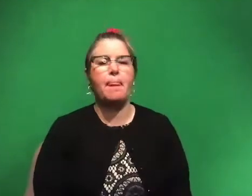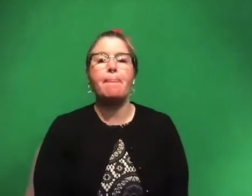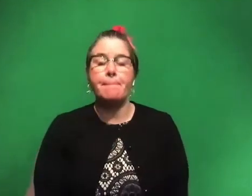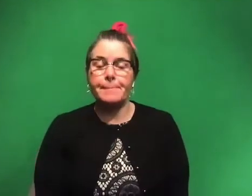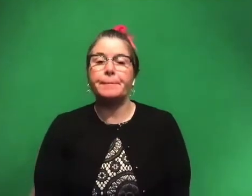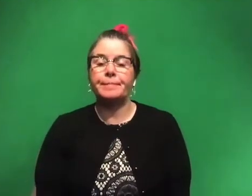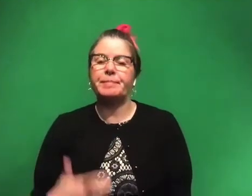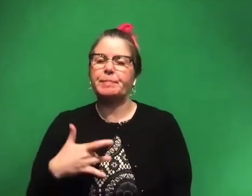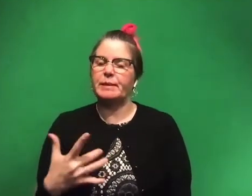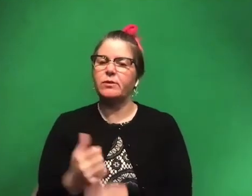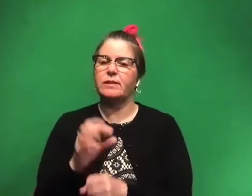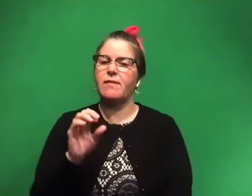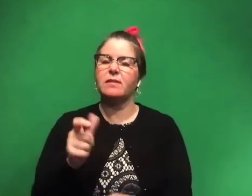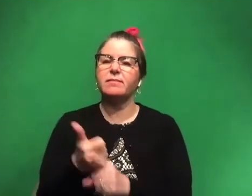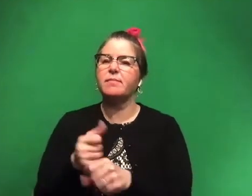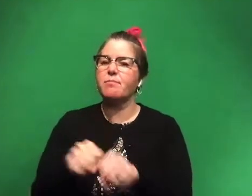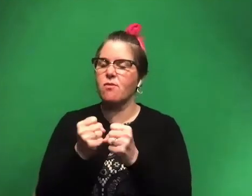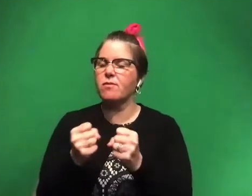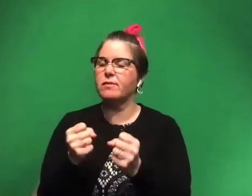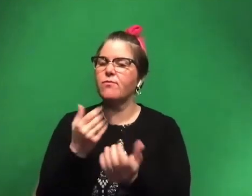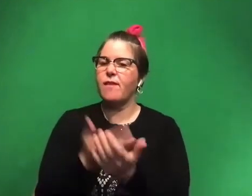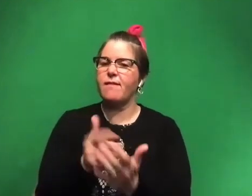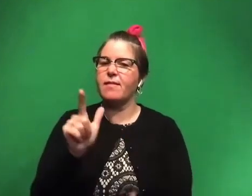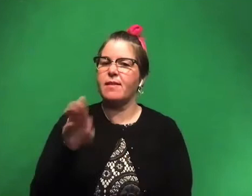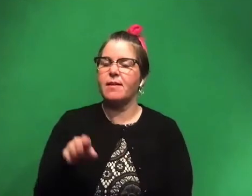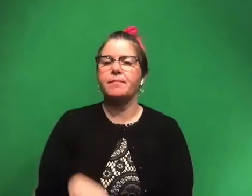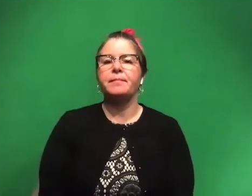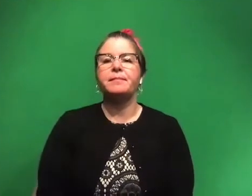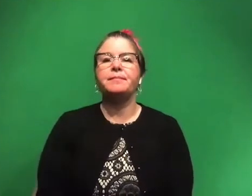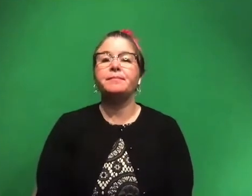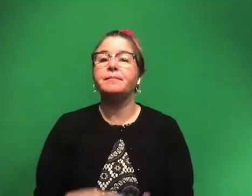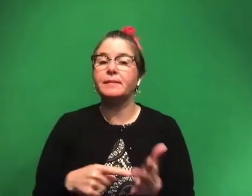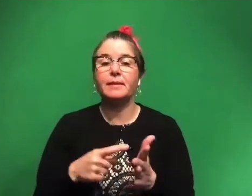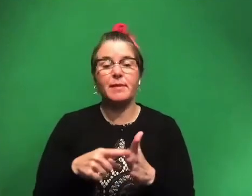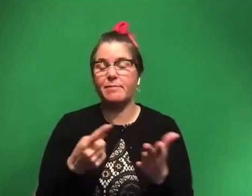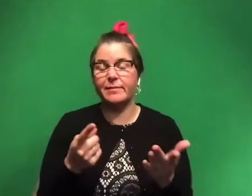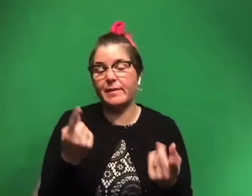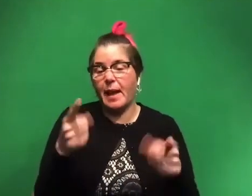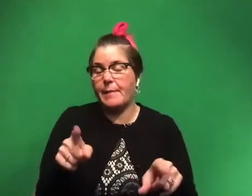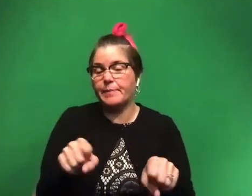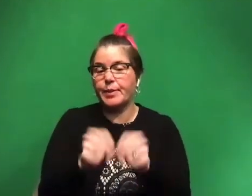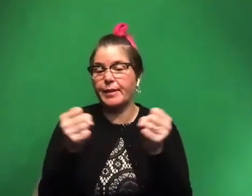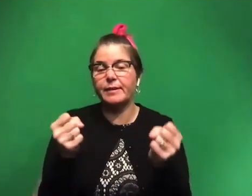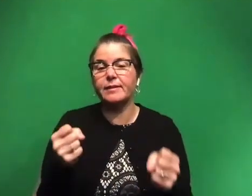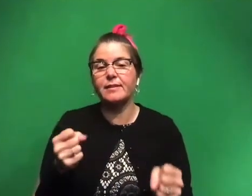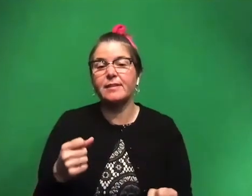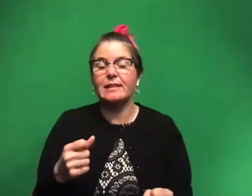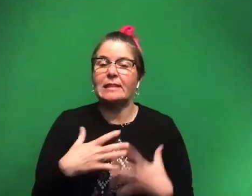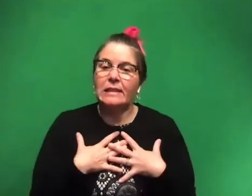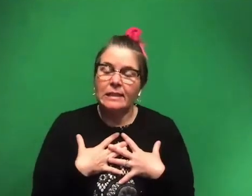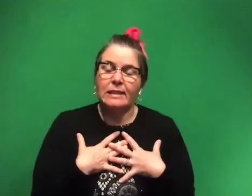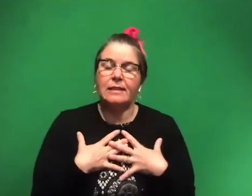receive fossils that are broken in our lab. Sometimes it, you know, fossils break in the lab. It happens. It does not feel good, but